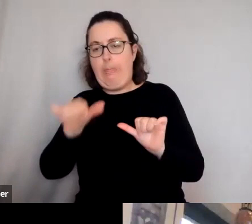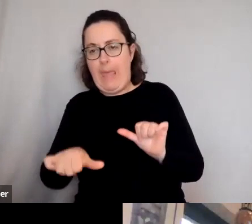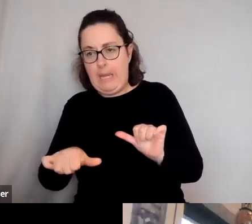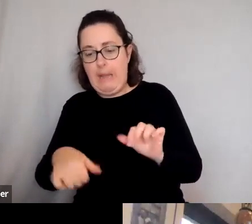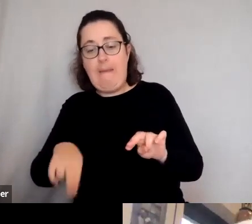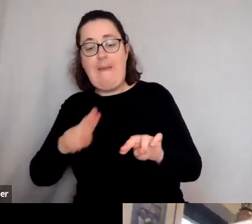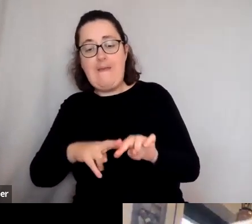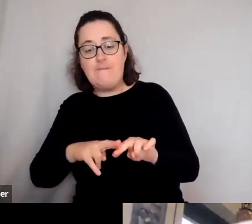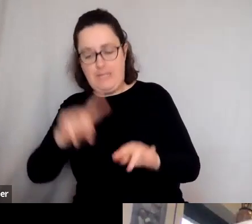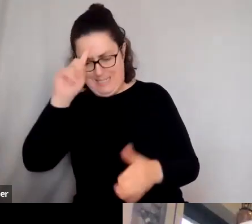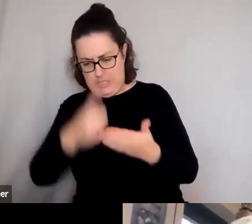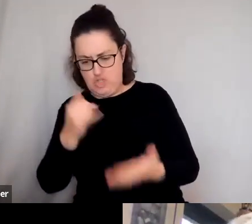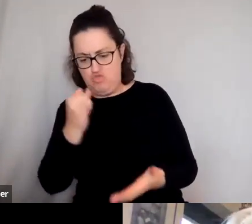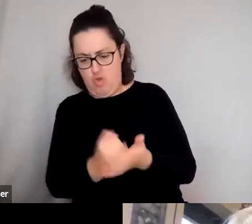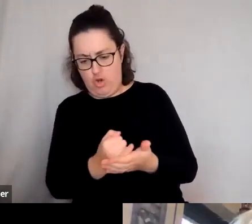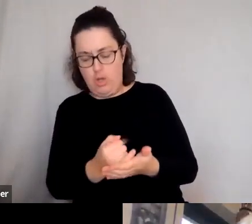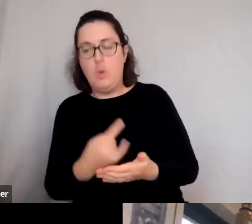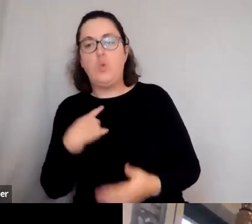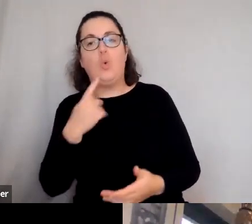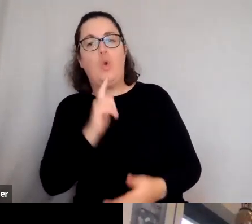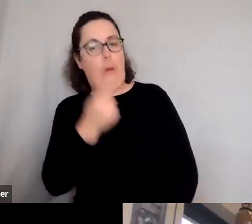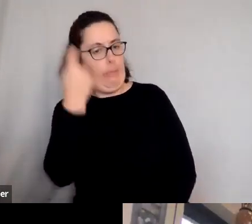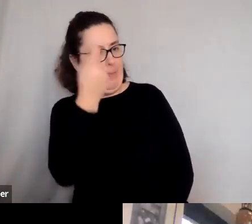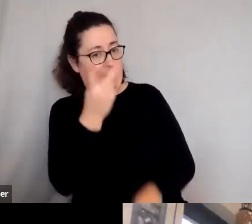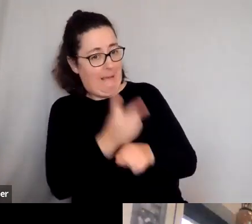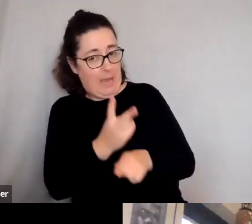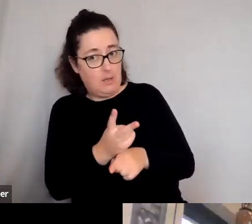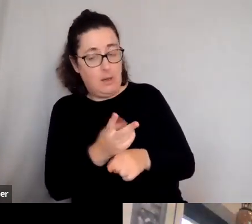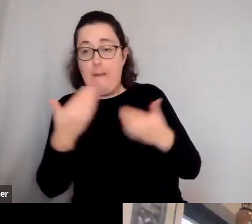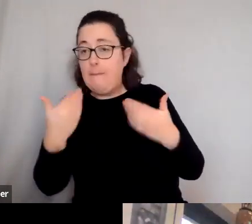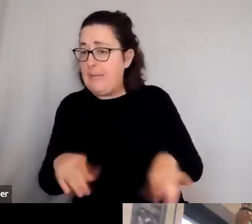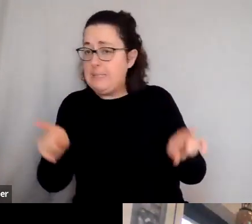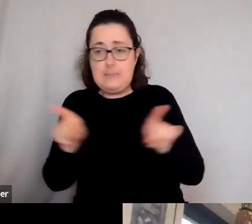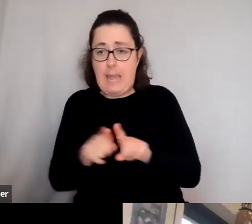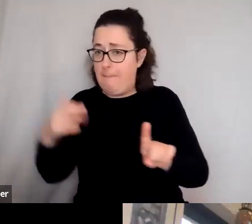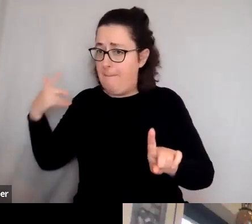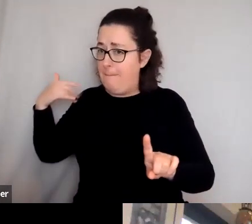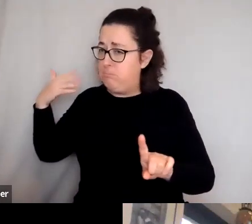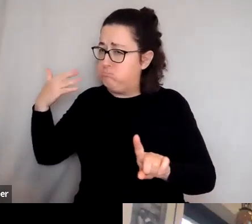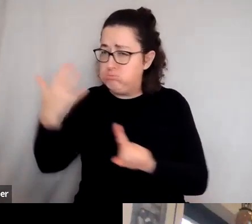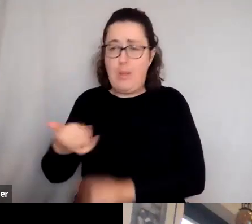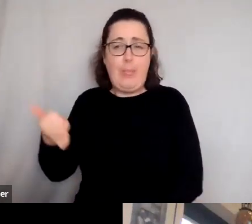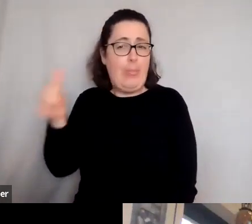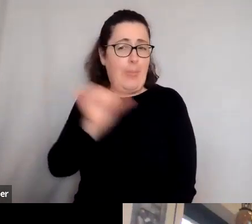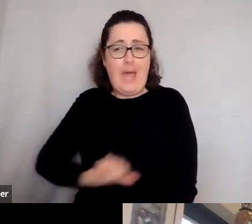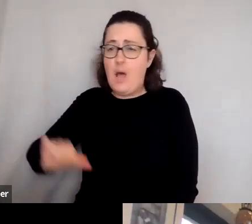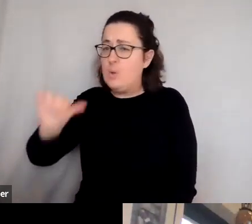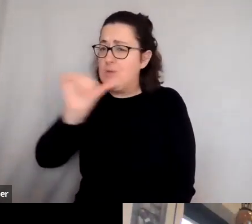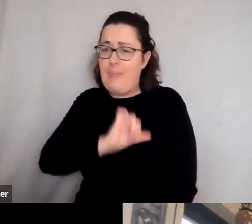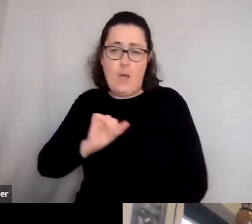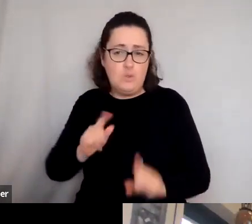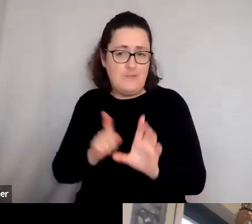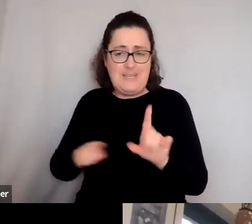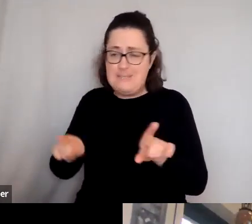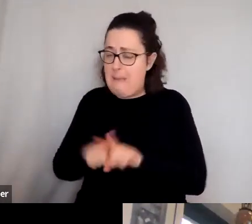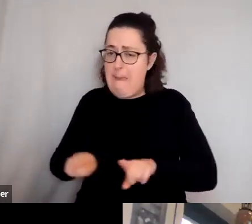it goes the wrong way, then you're told to go back and think again. That has been going on for thousands and thousands of years. So I think it